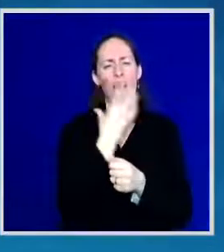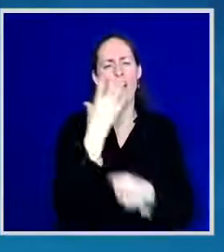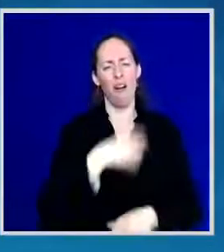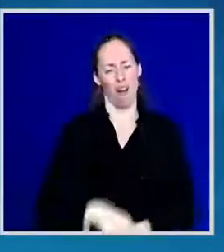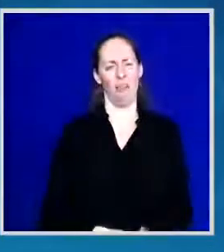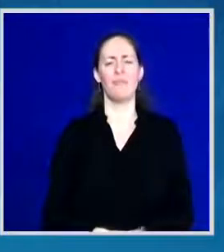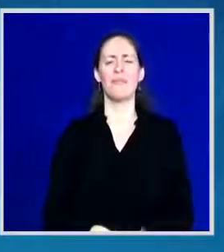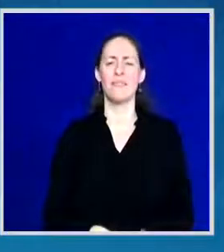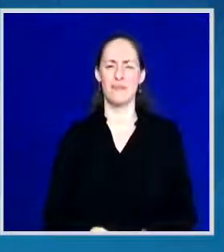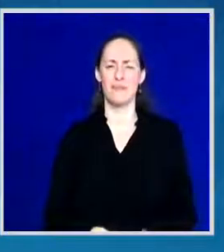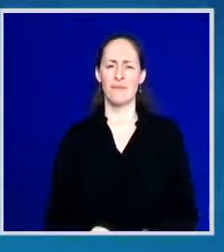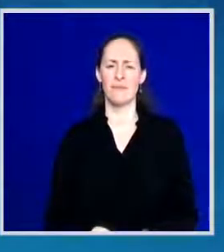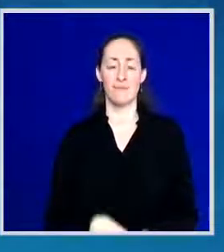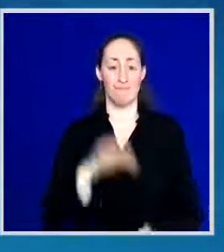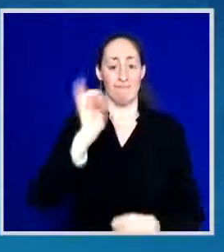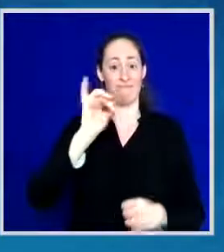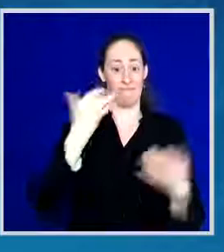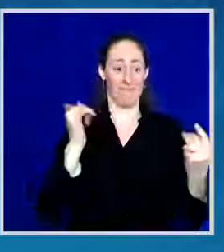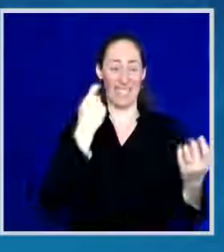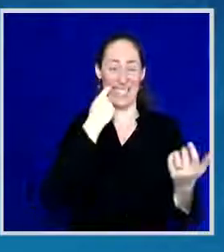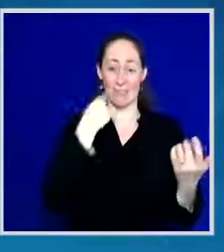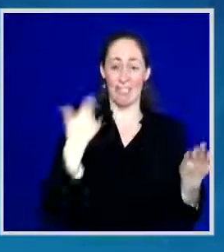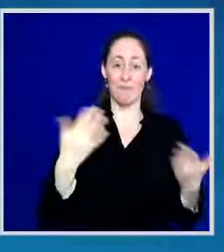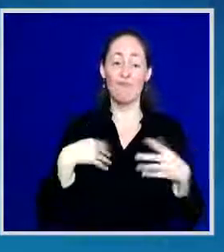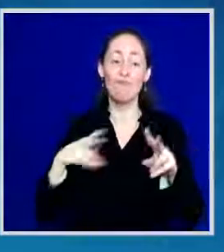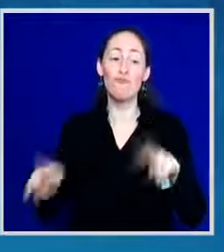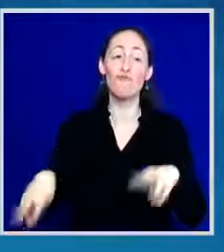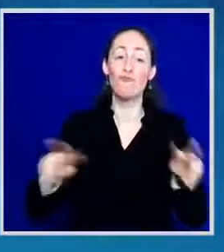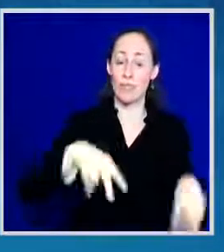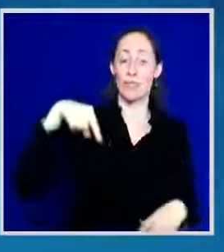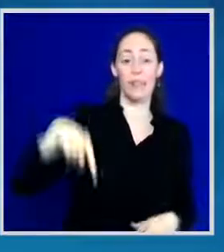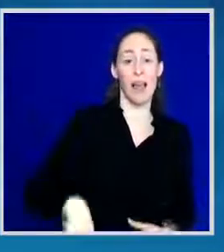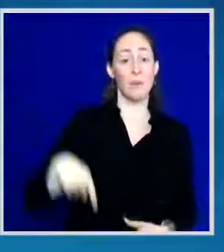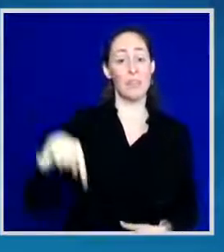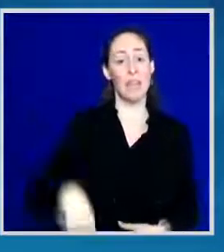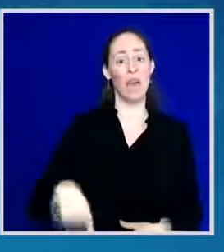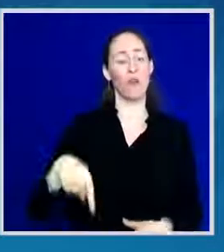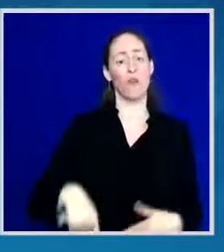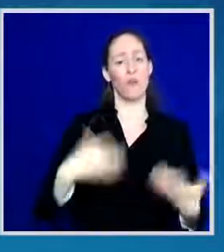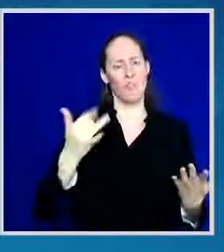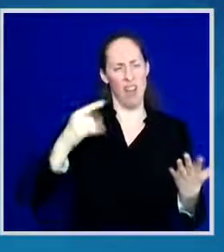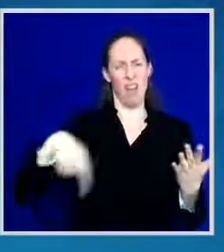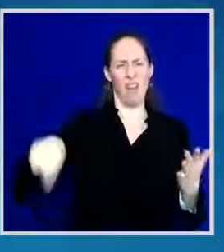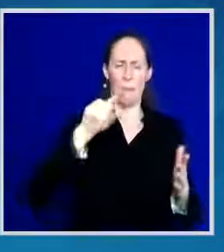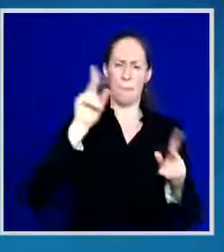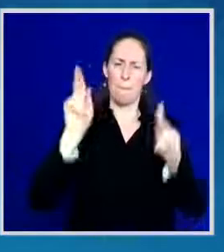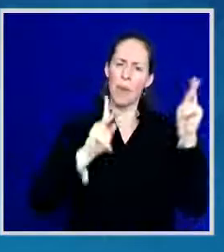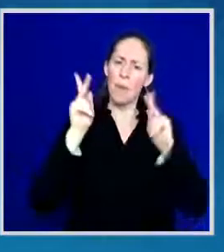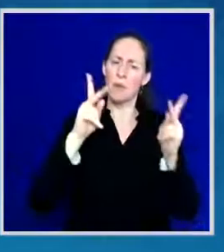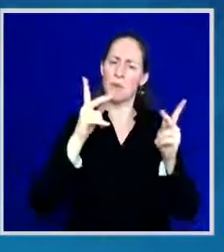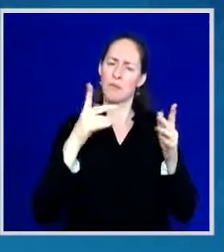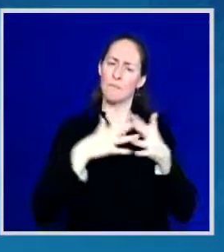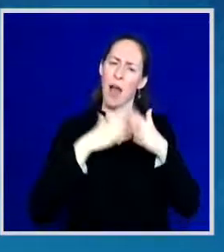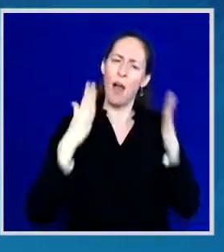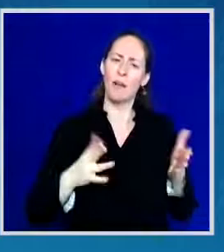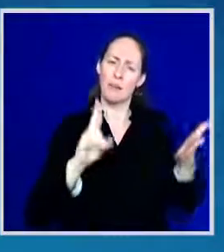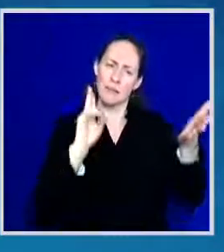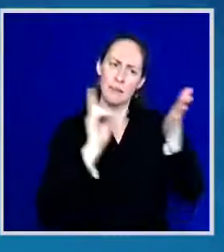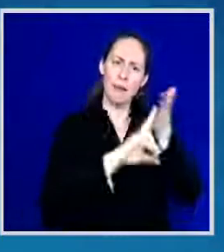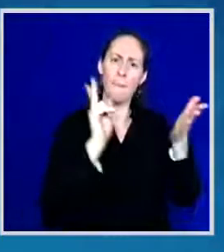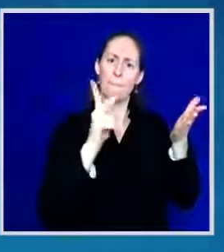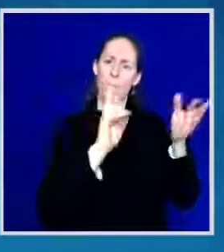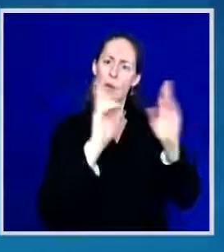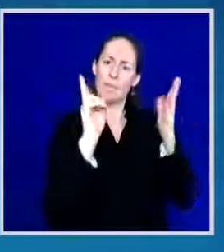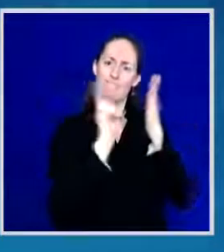visited with downstairs. So, too, are the Americans who sign up for that appointment, make the time and